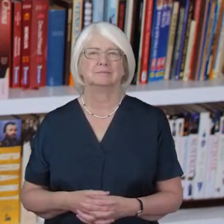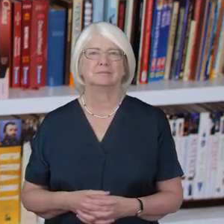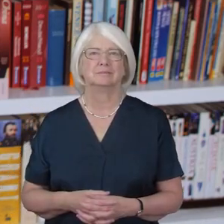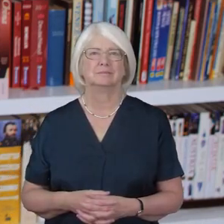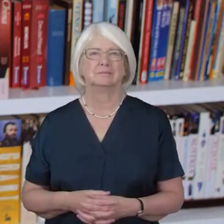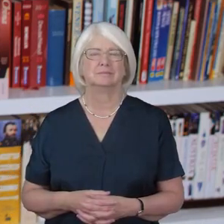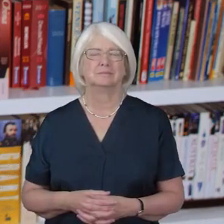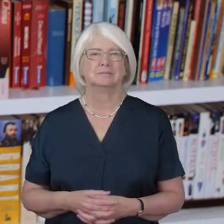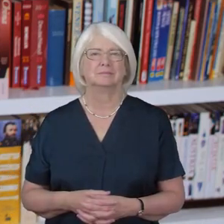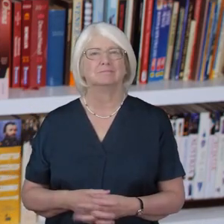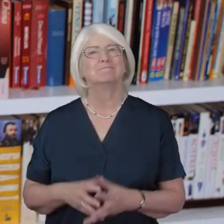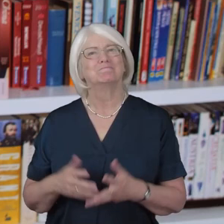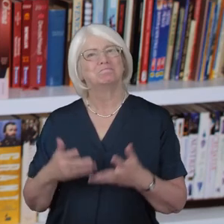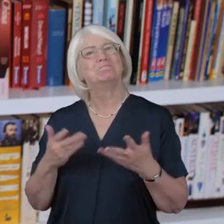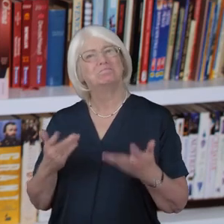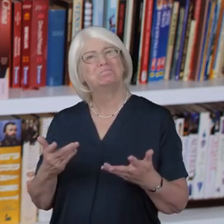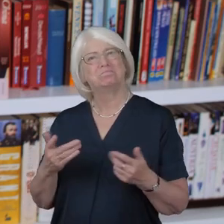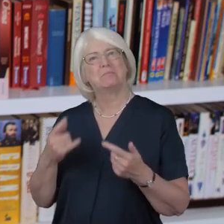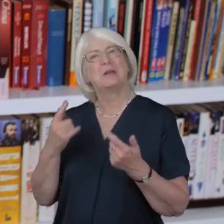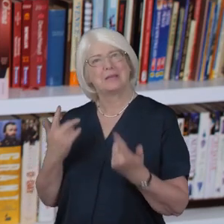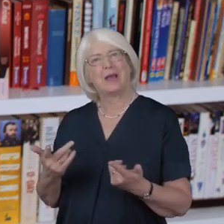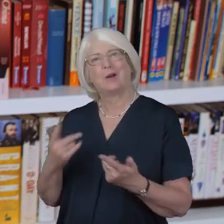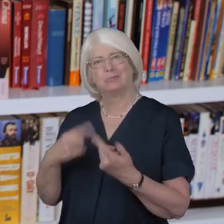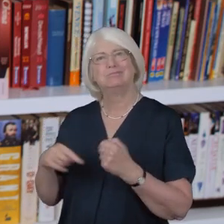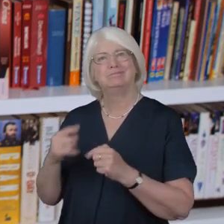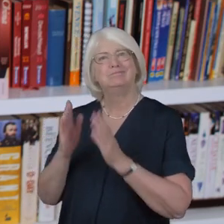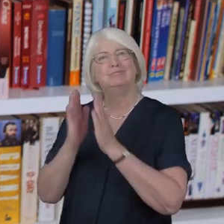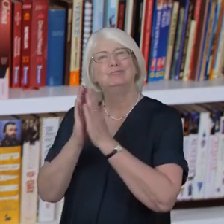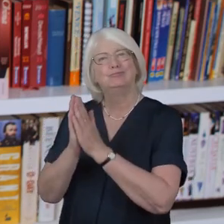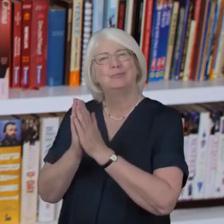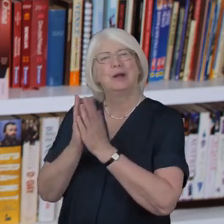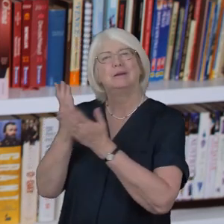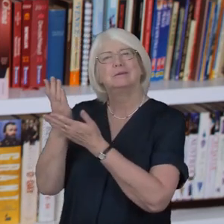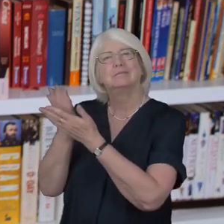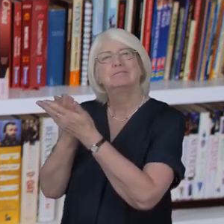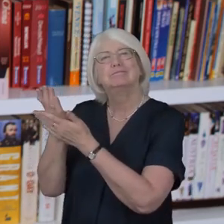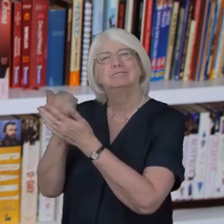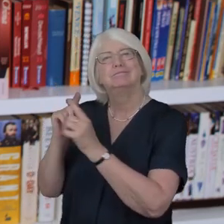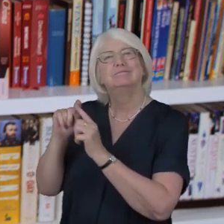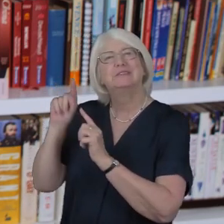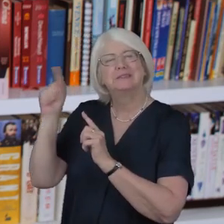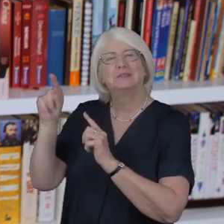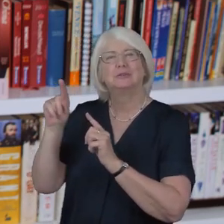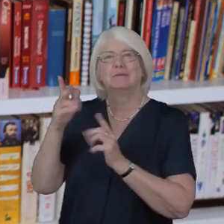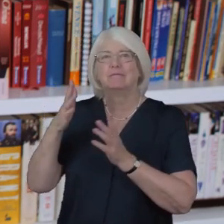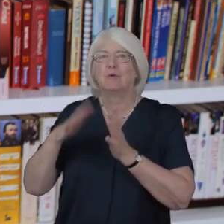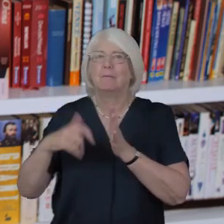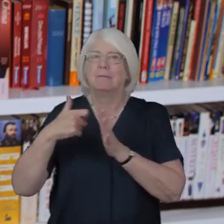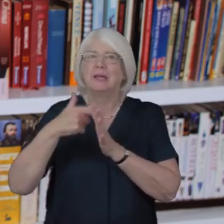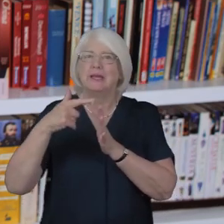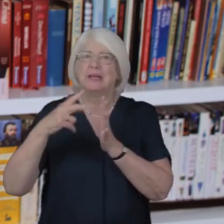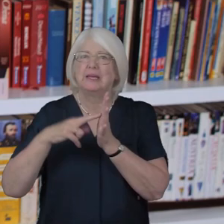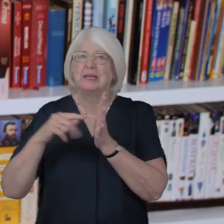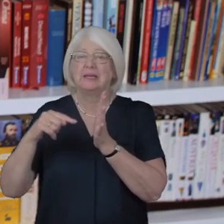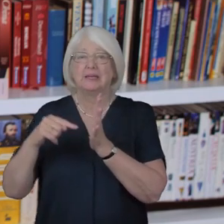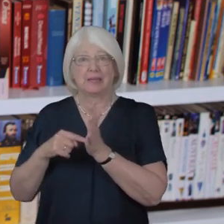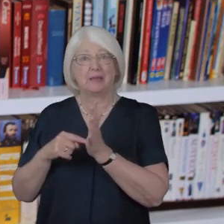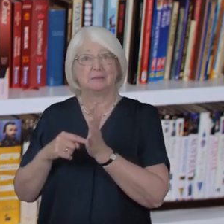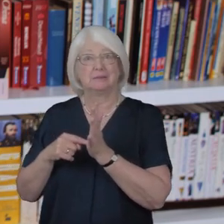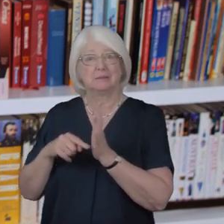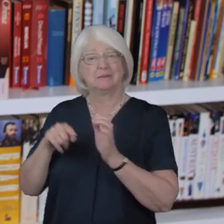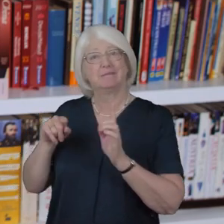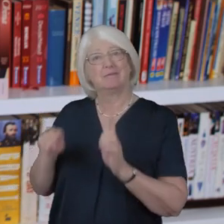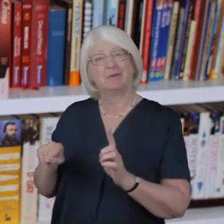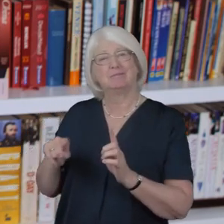in that spirit our prayers of intercession today are led from Kent by BRF's Anna Chaplain Church lead Julia